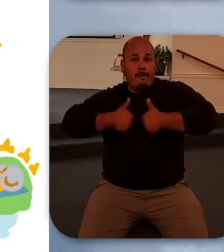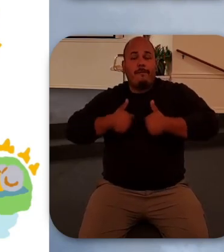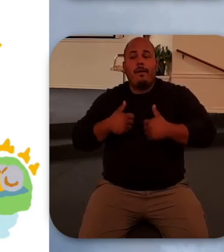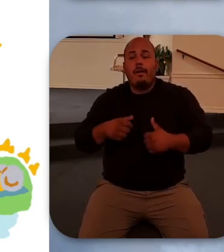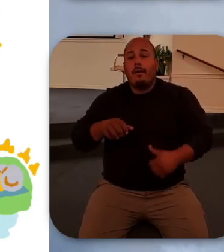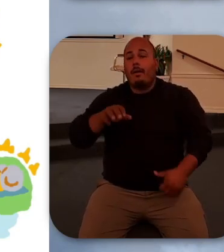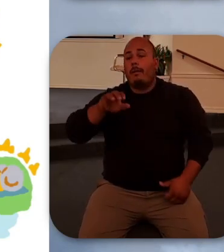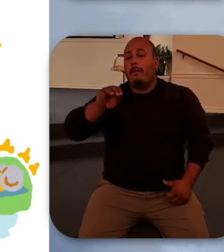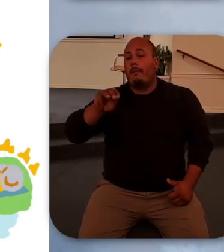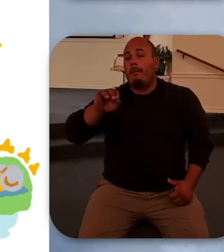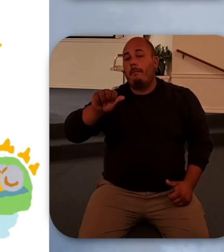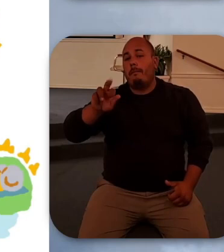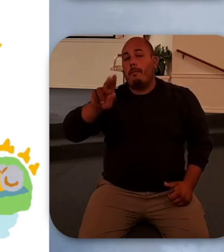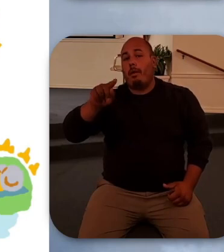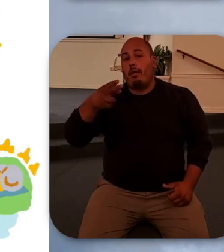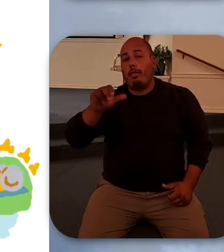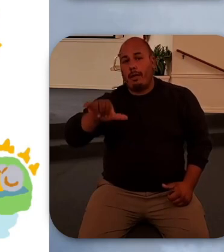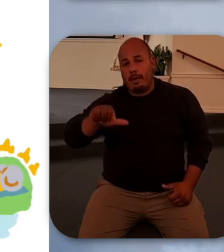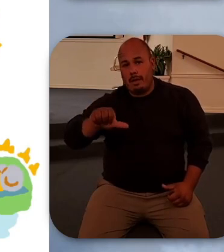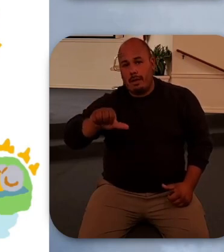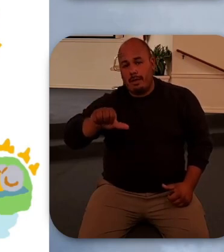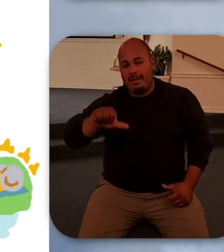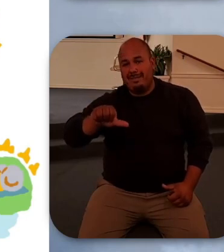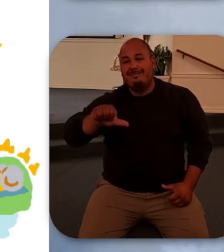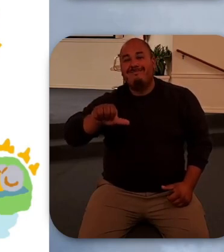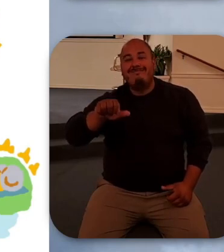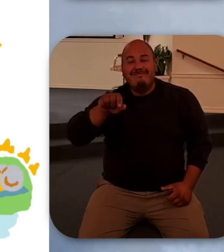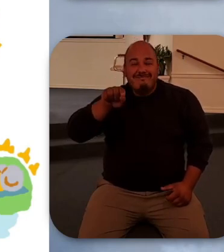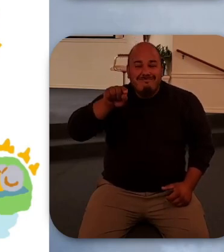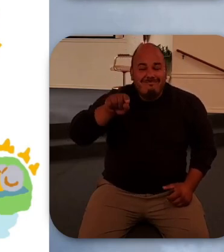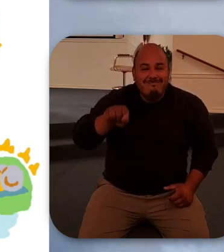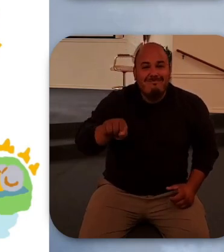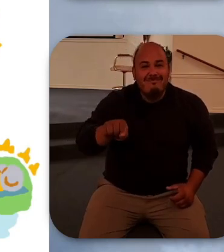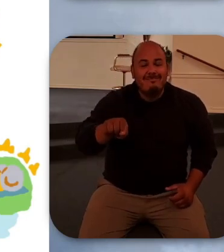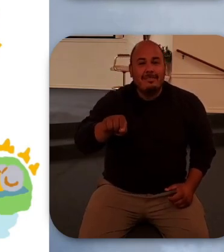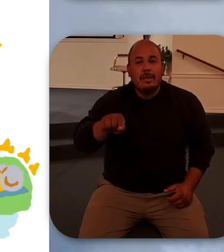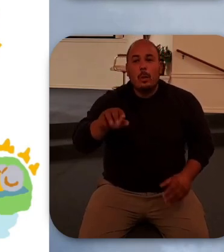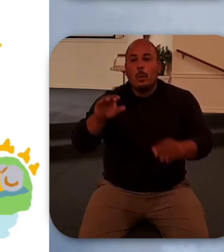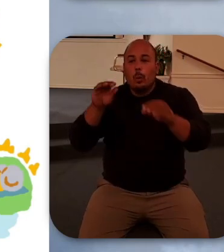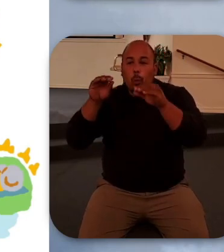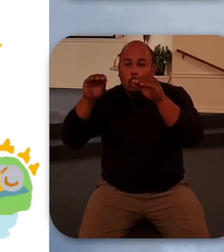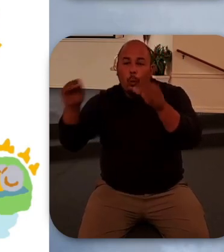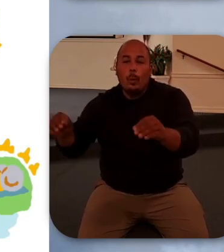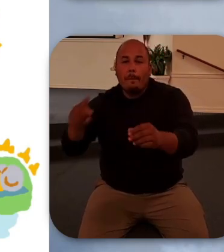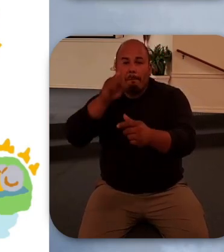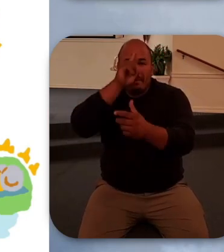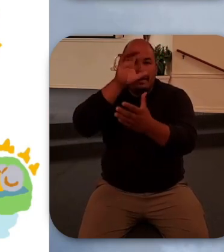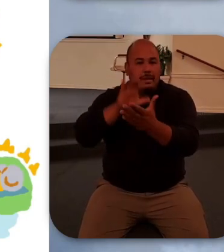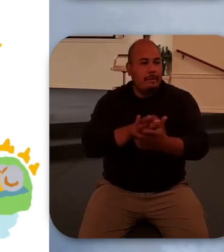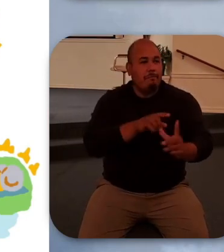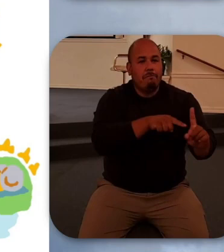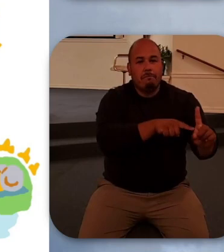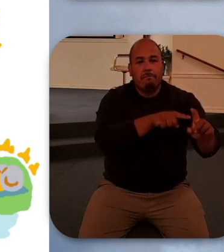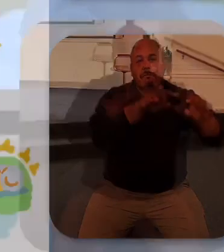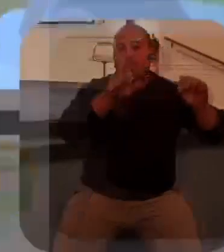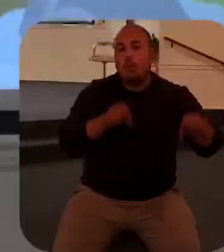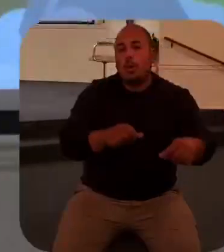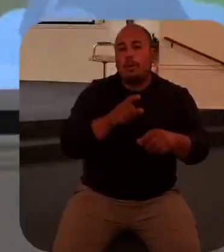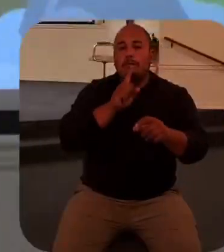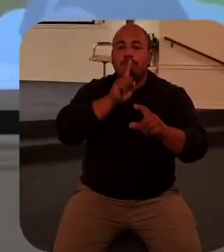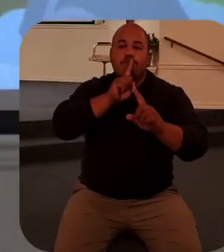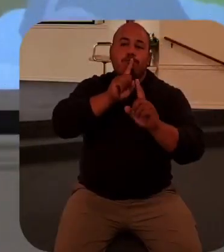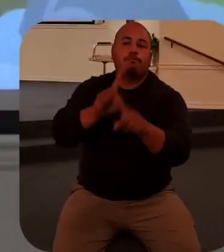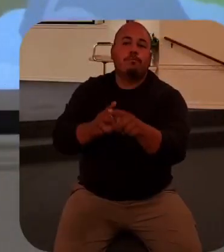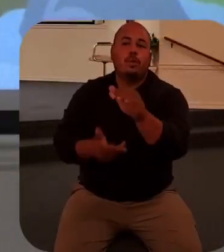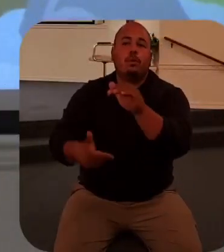acknowledged and no one could believe at that moment that he could bring this dead man back to life nobody came up to